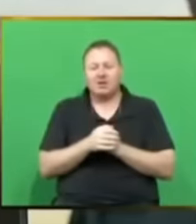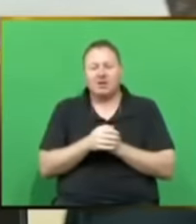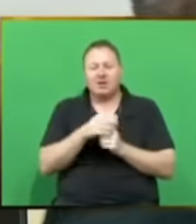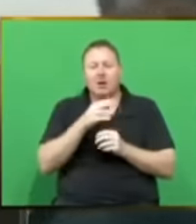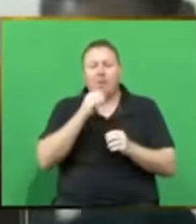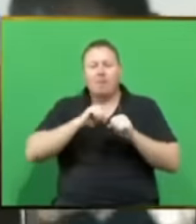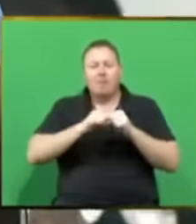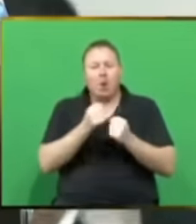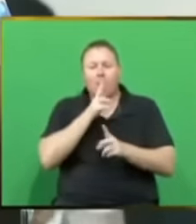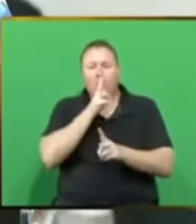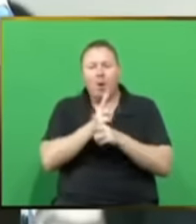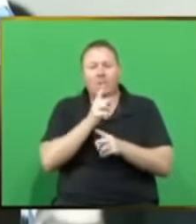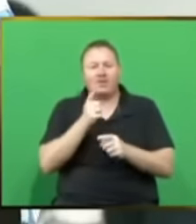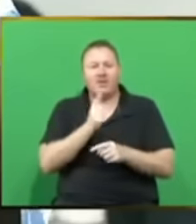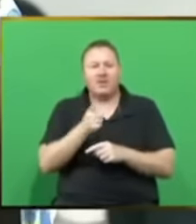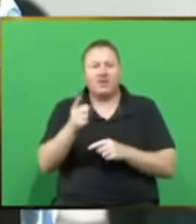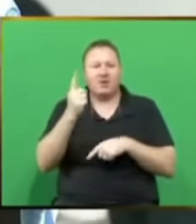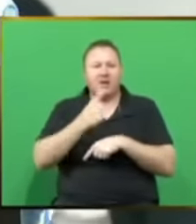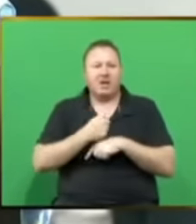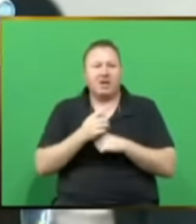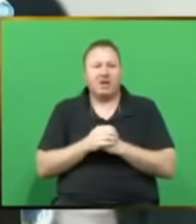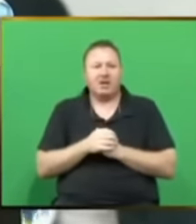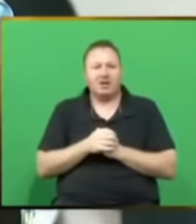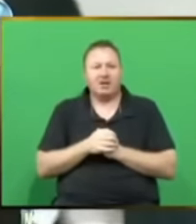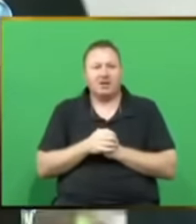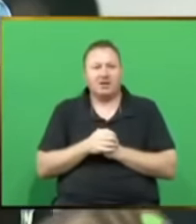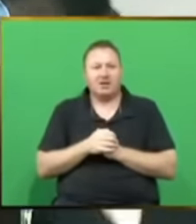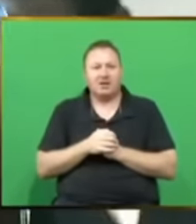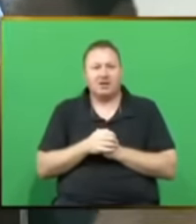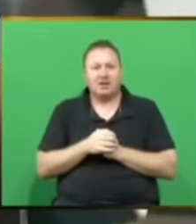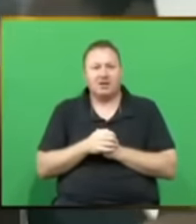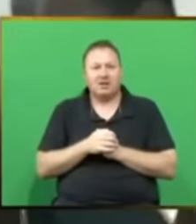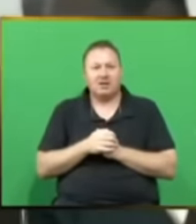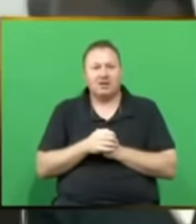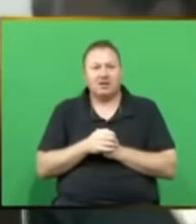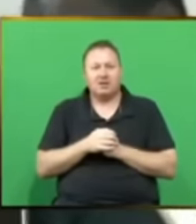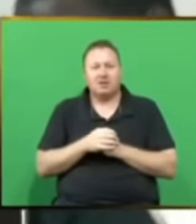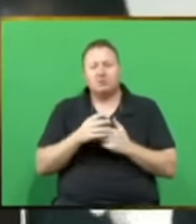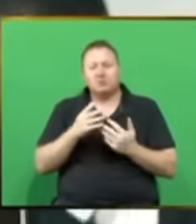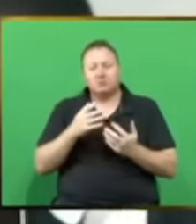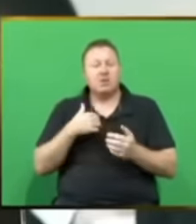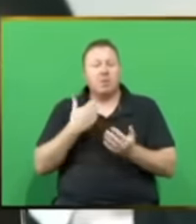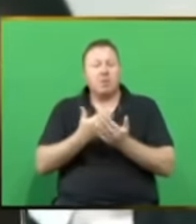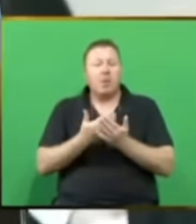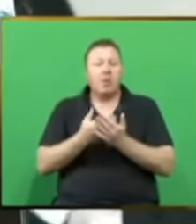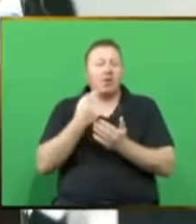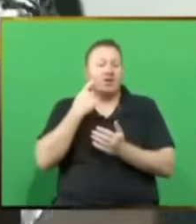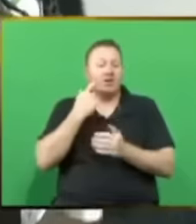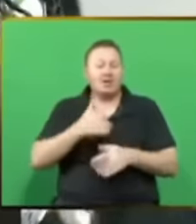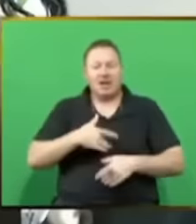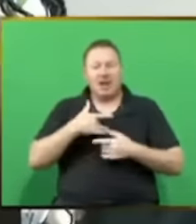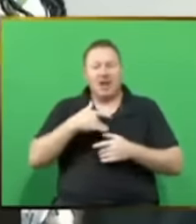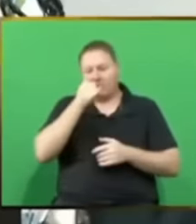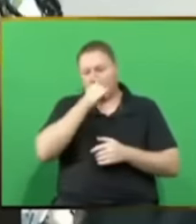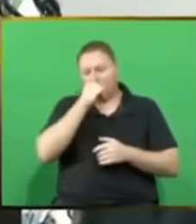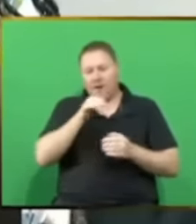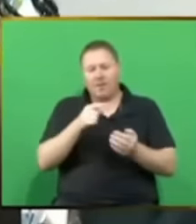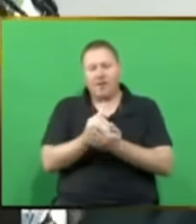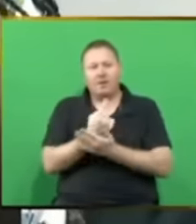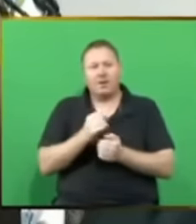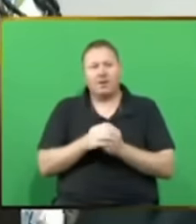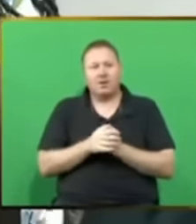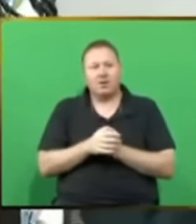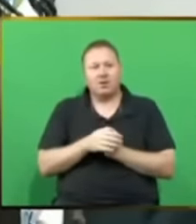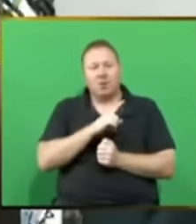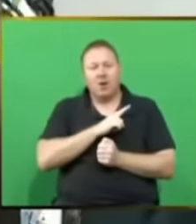day. And he's unlikely, and he's very likely to be persuaded to a life of crime. Because, quite frankly, the life that